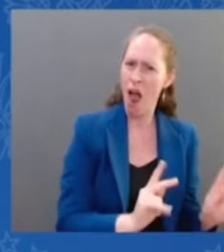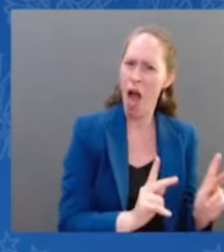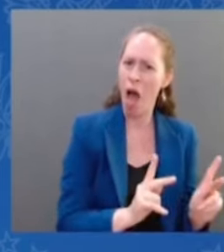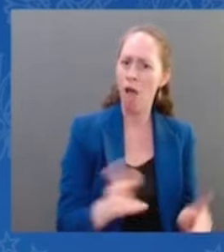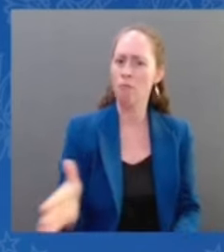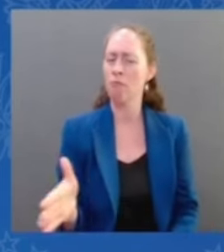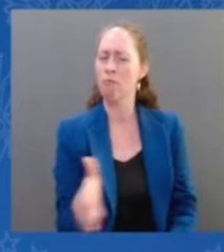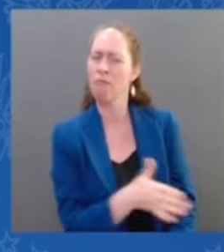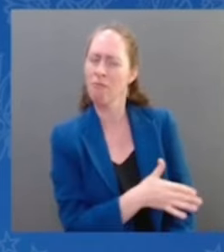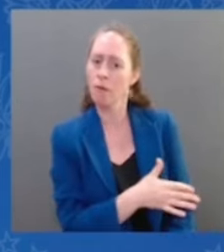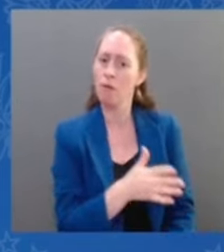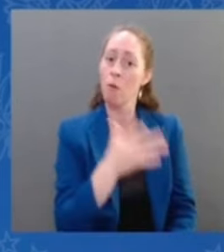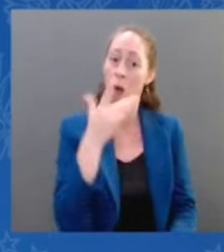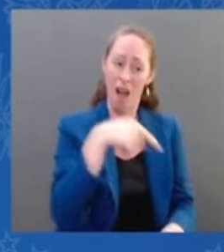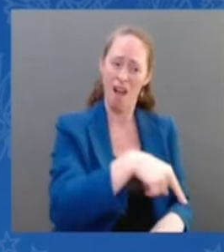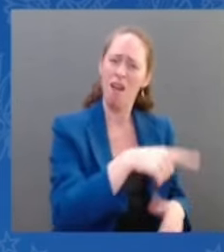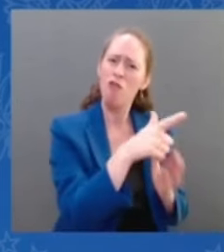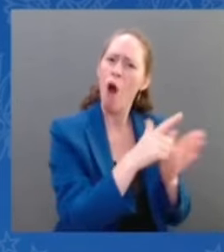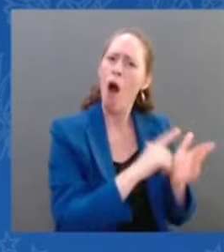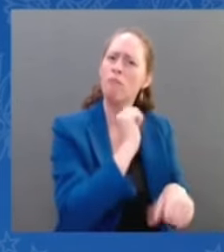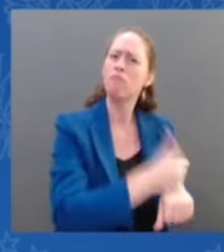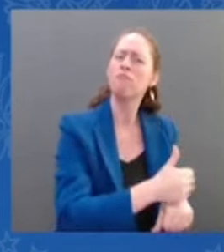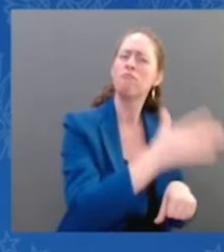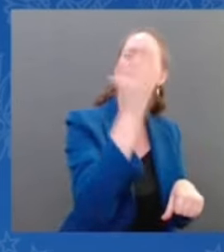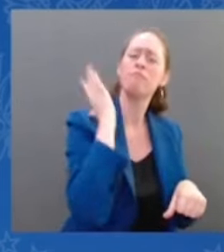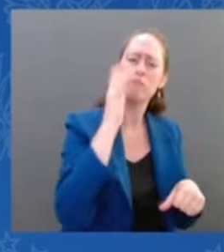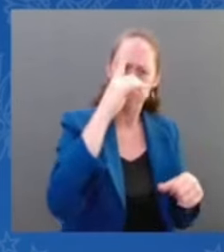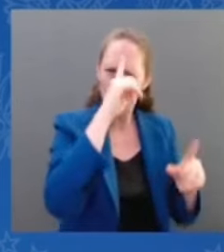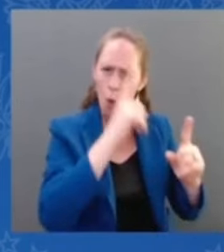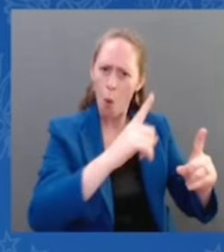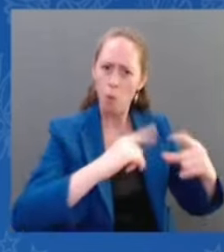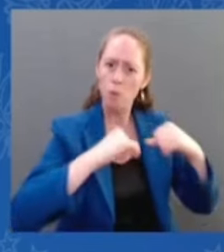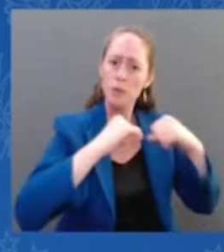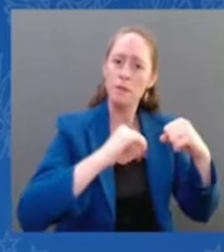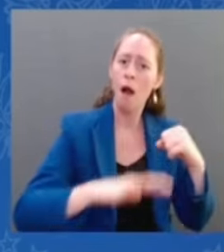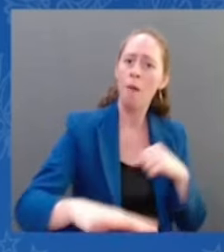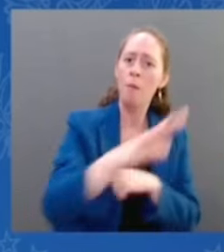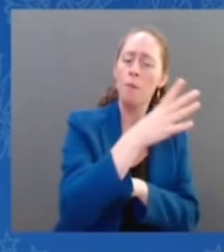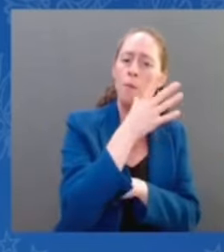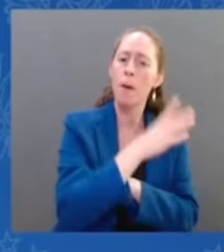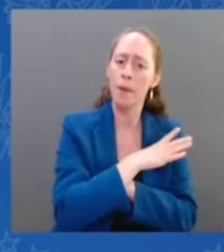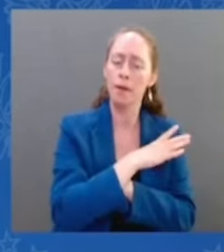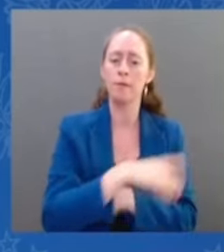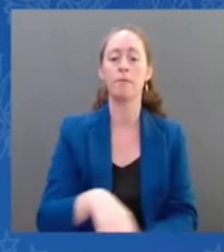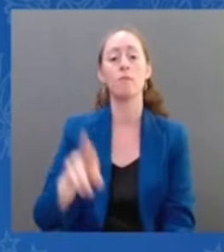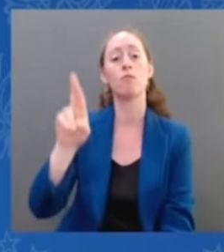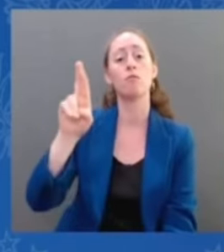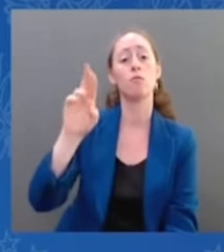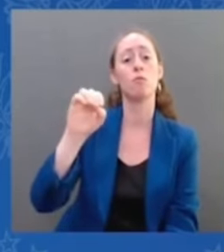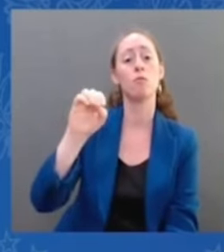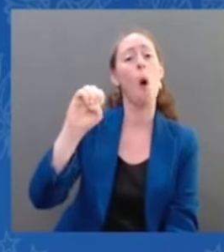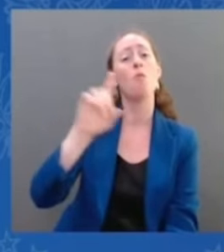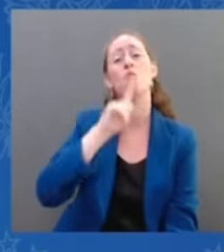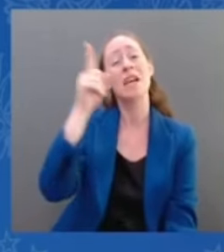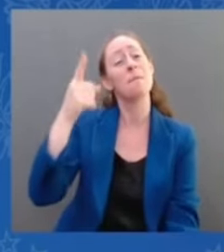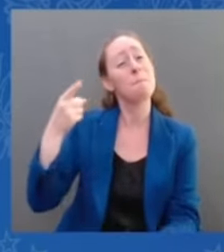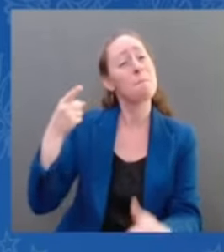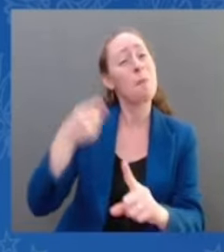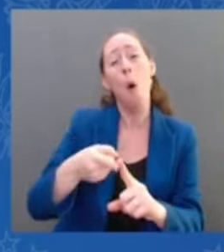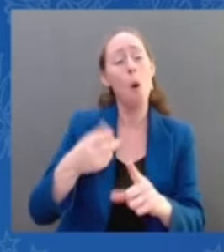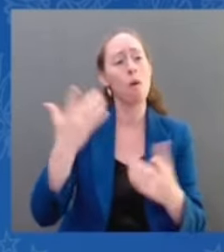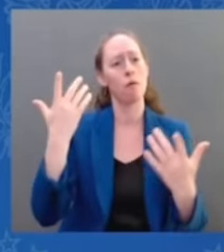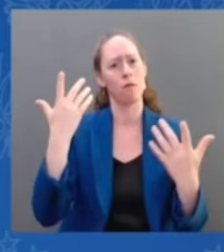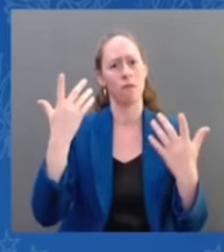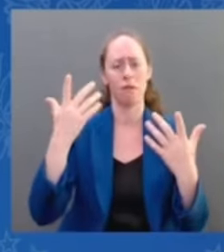the horrific reality that Roe sought to end. The practice of medicine should not, emphasize, should not be